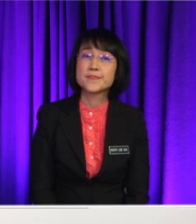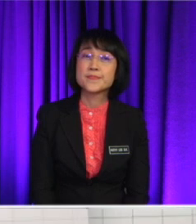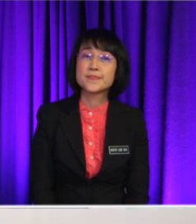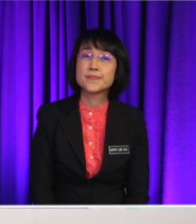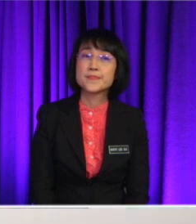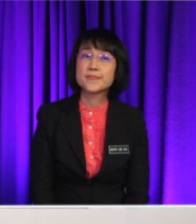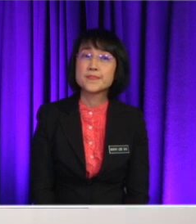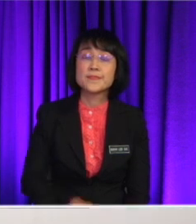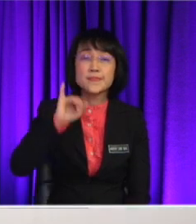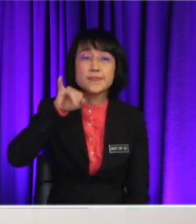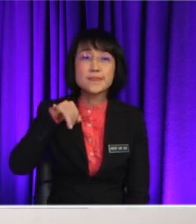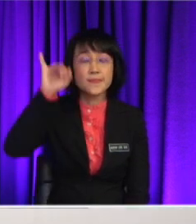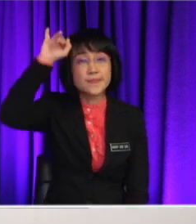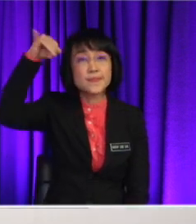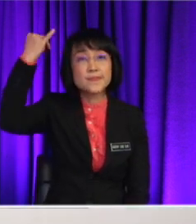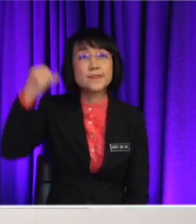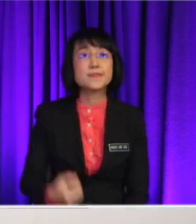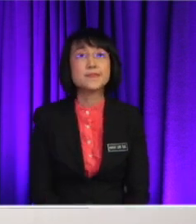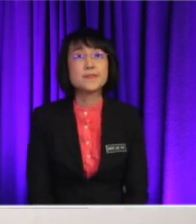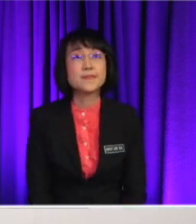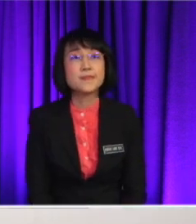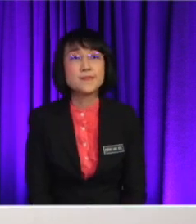Jian Hong, okay Jian Hong, what can you see in picture B?